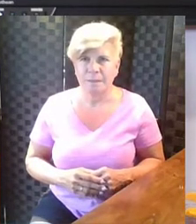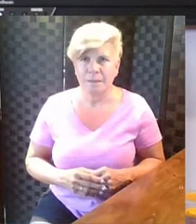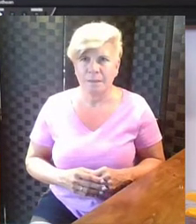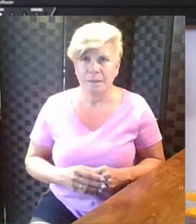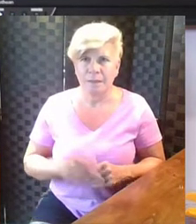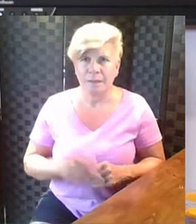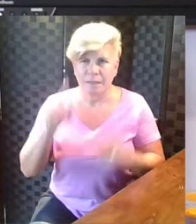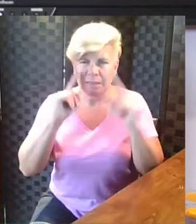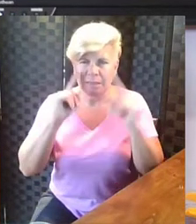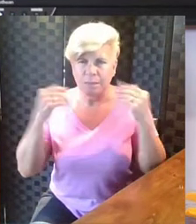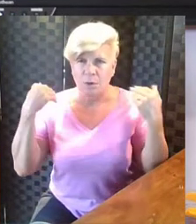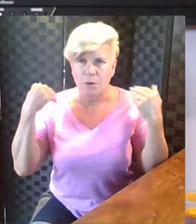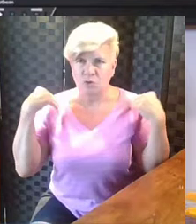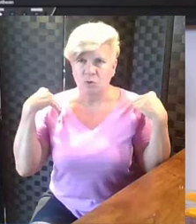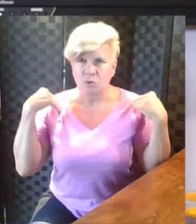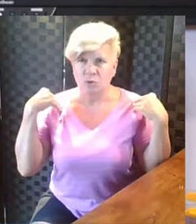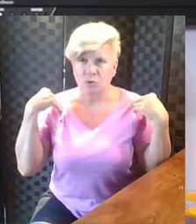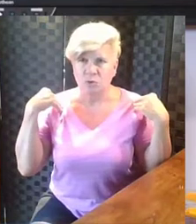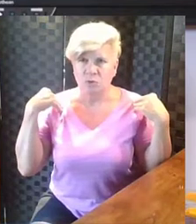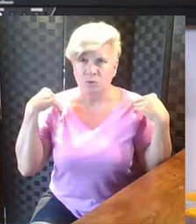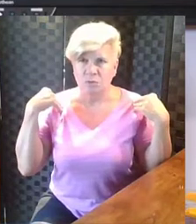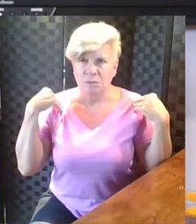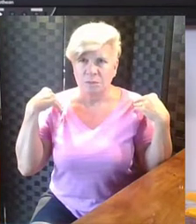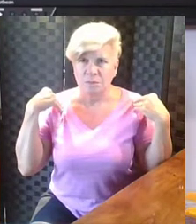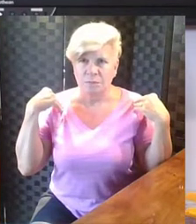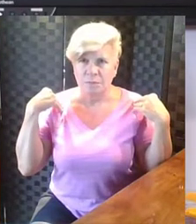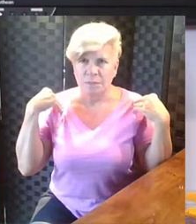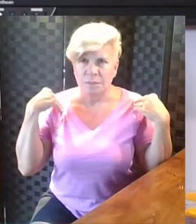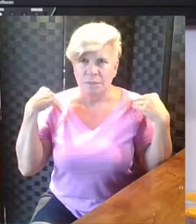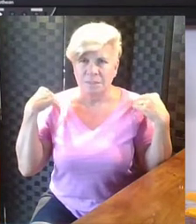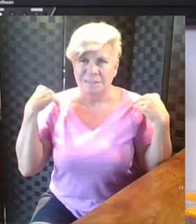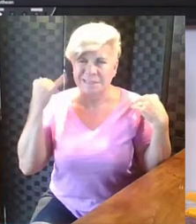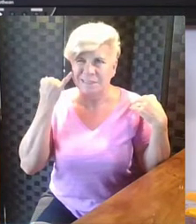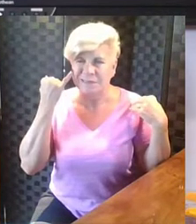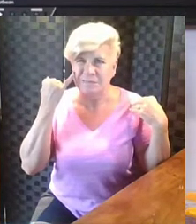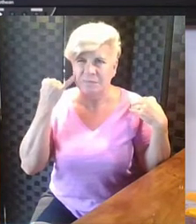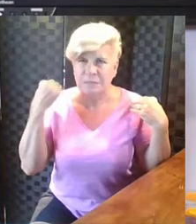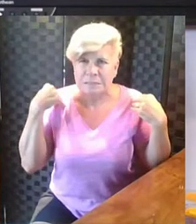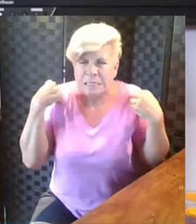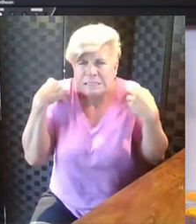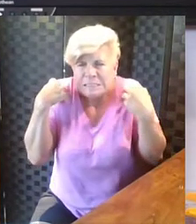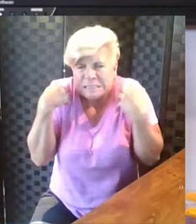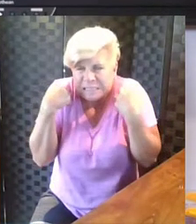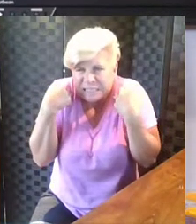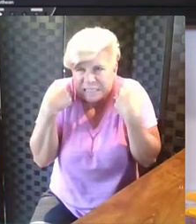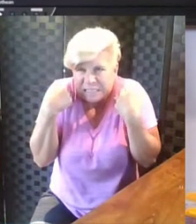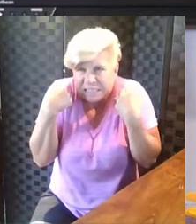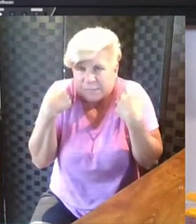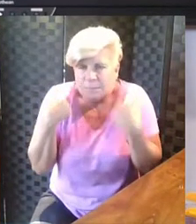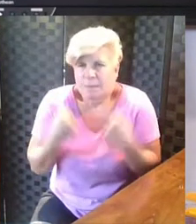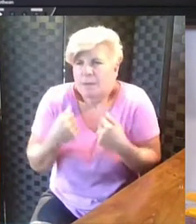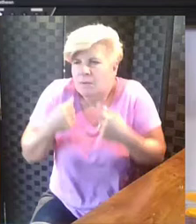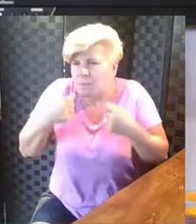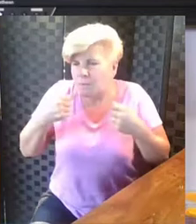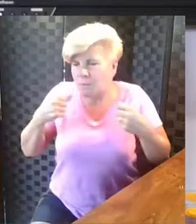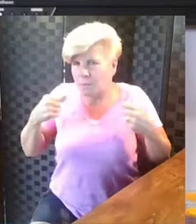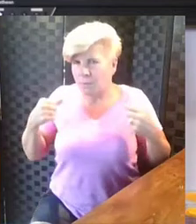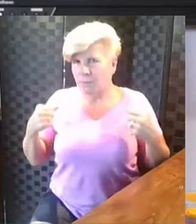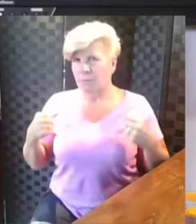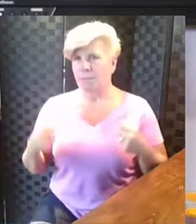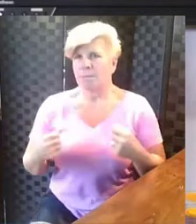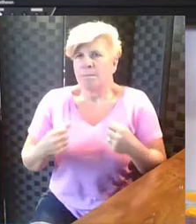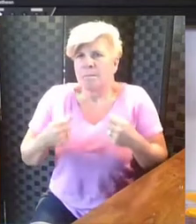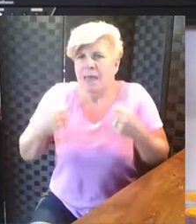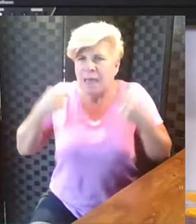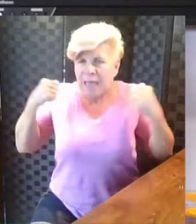Go ahead and move on to your shoulders. If your shoulders are tight, sometimes you want to give them a few rolls backwards.